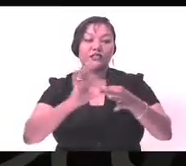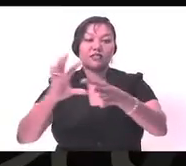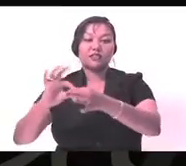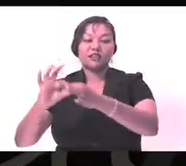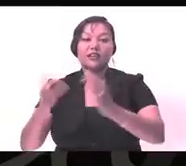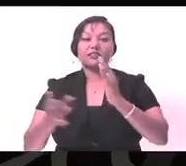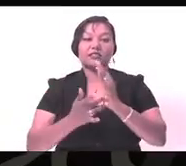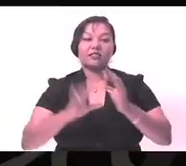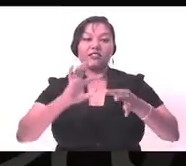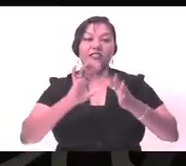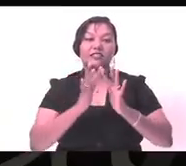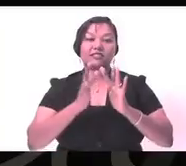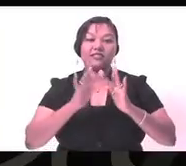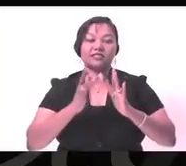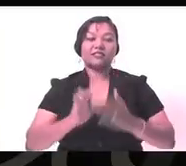networks.